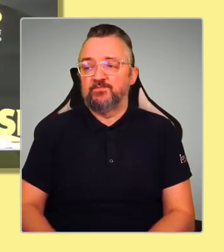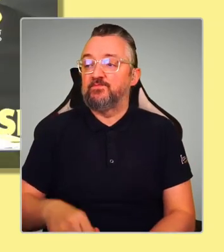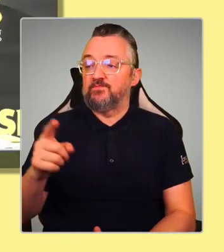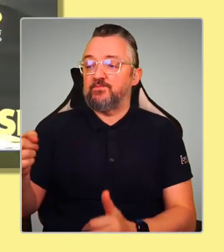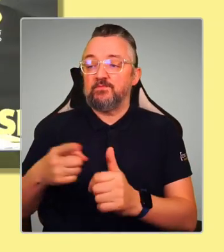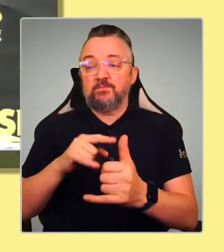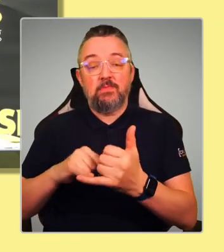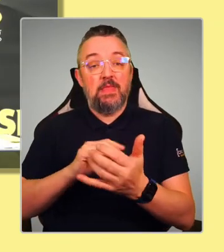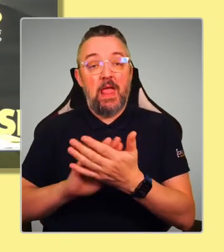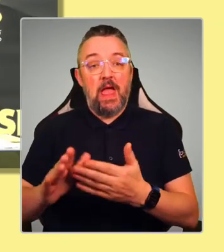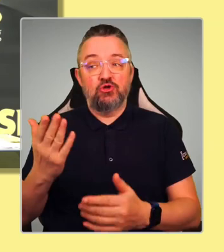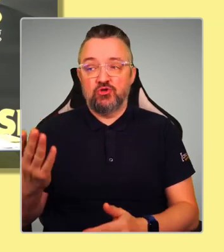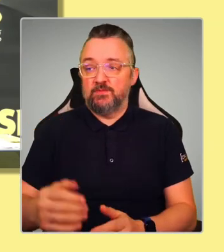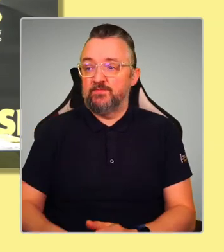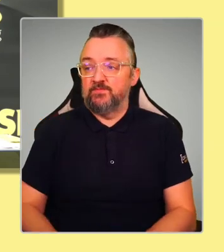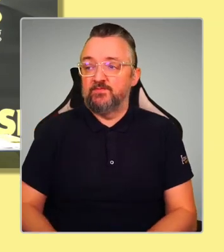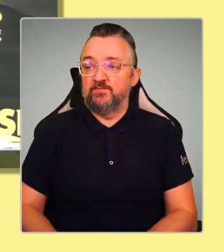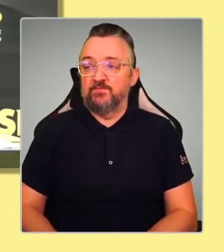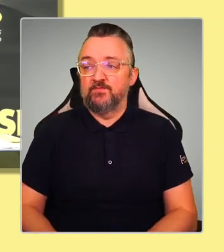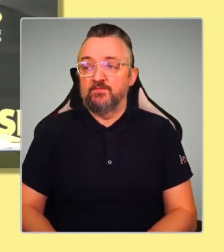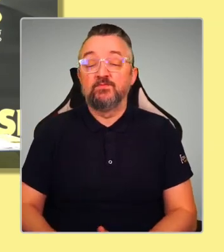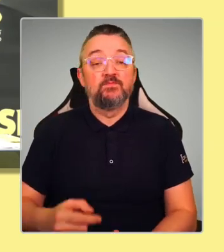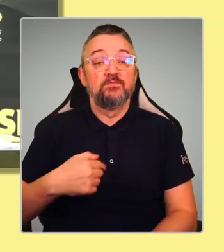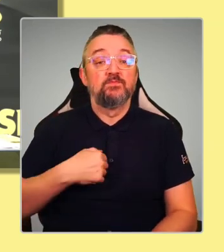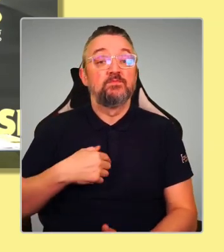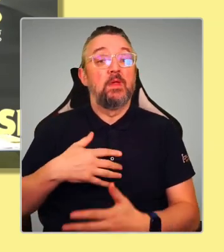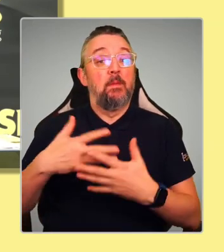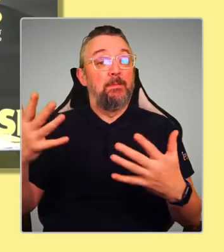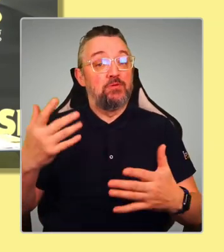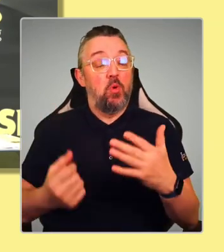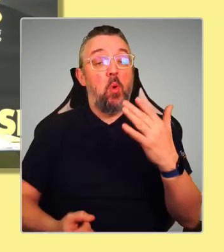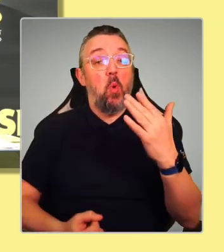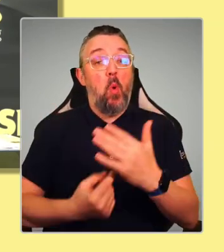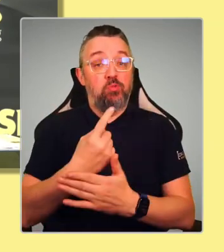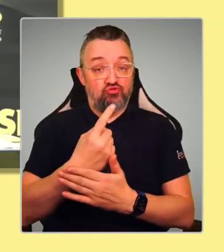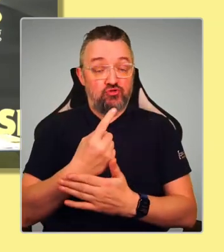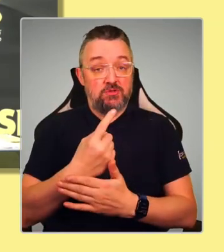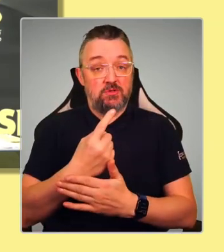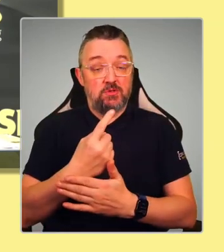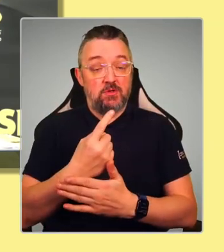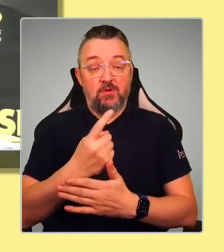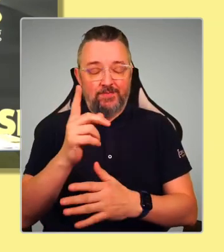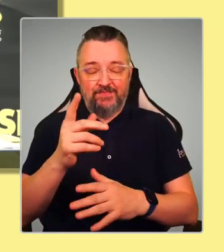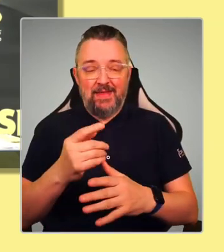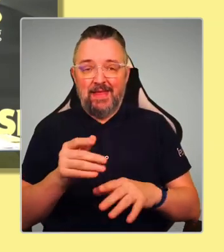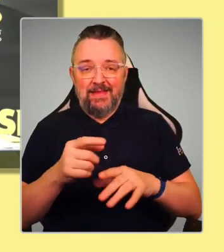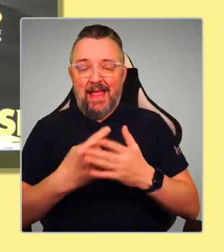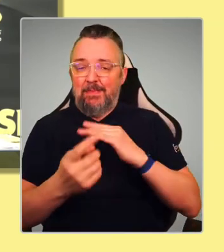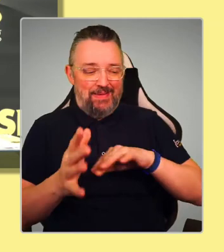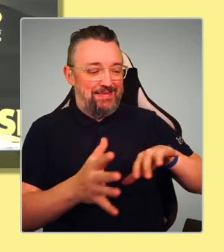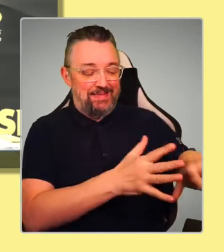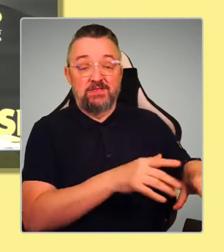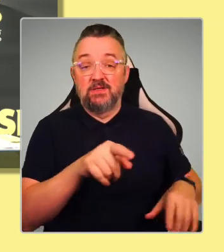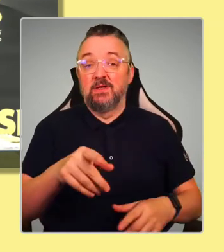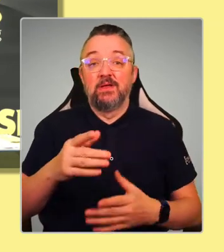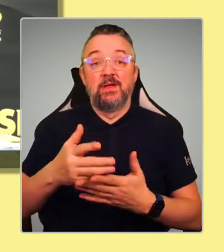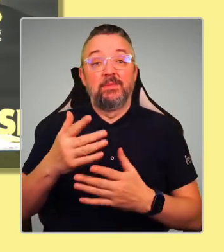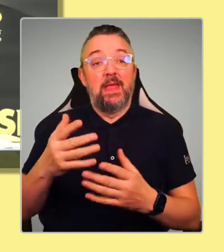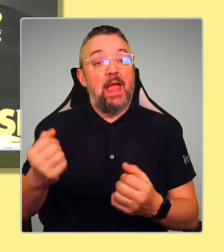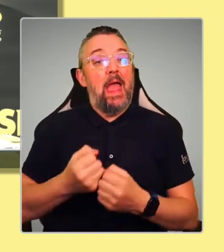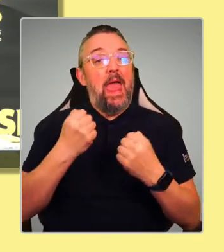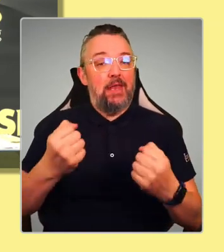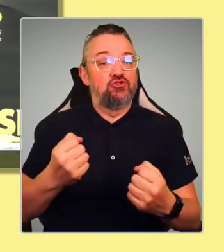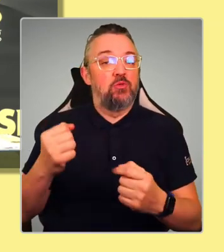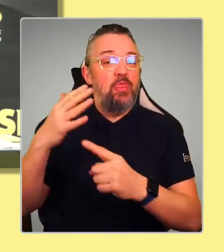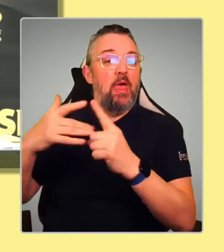Yeah, I think our biggest opportunity, if we set independence aside and challenge, is energy and climate change. I think that the